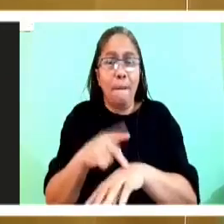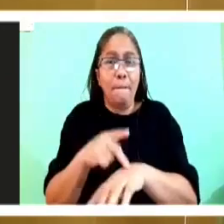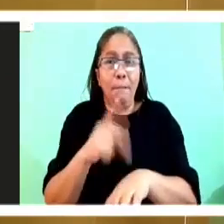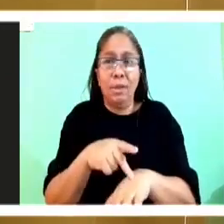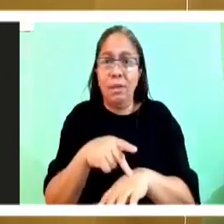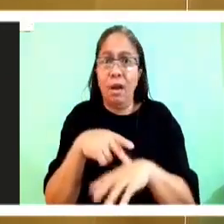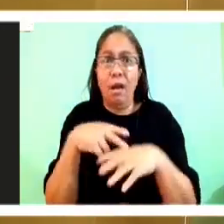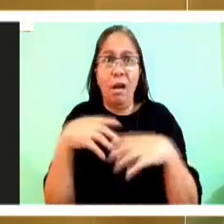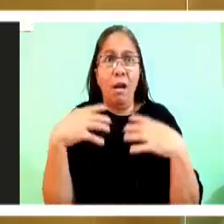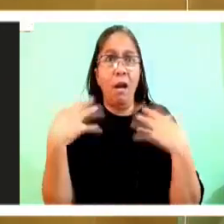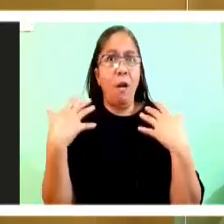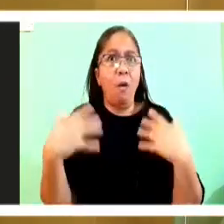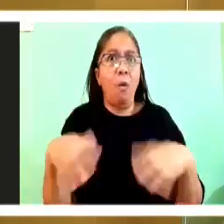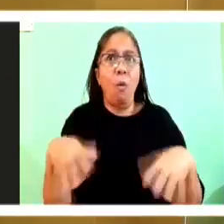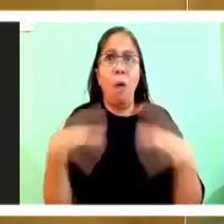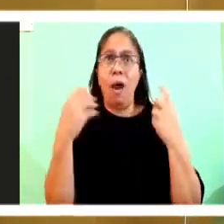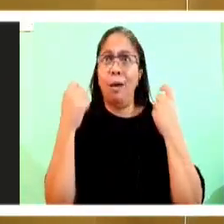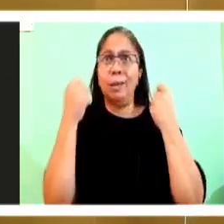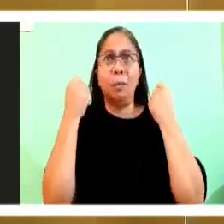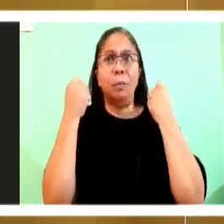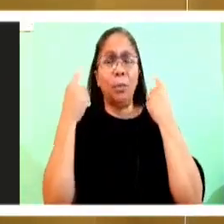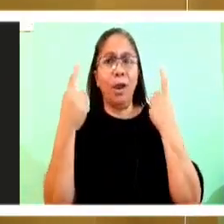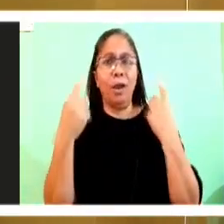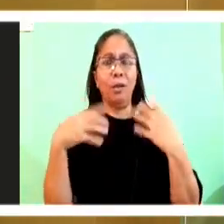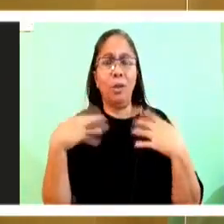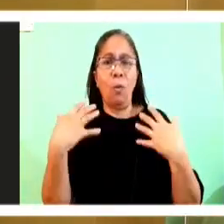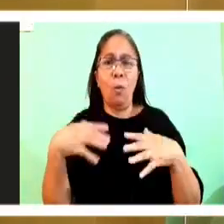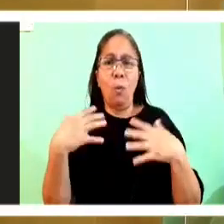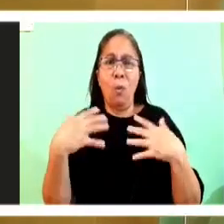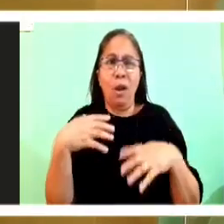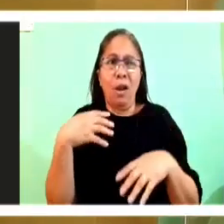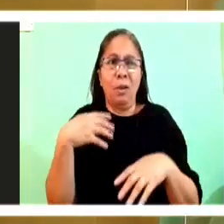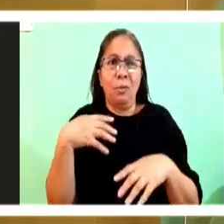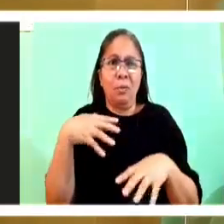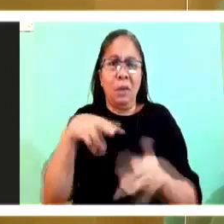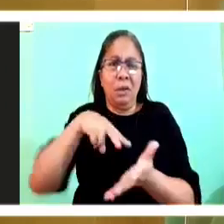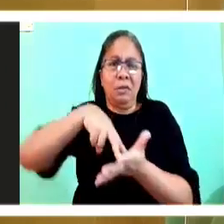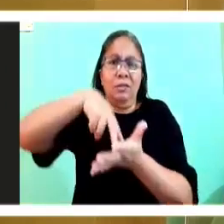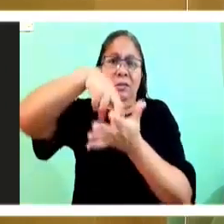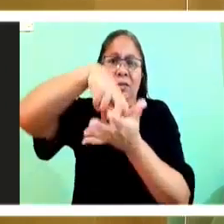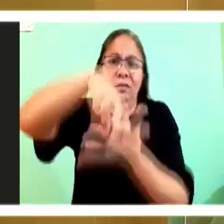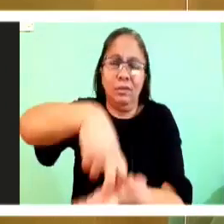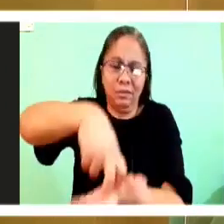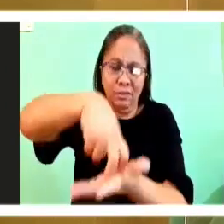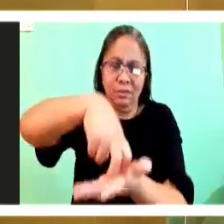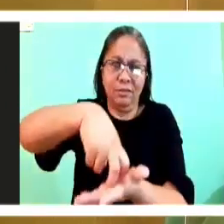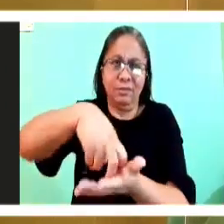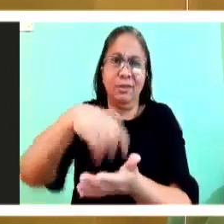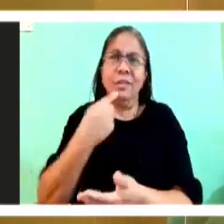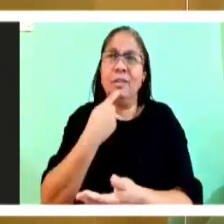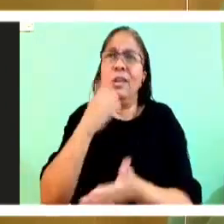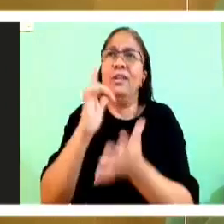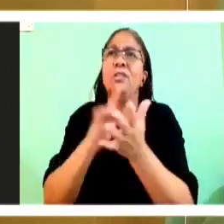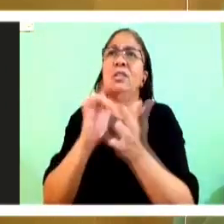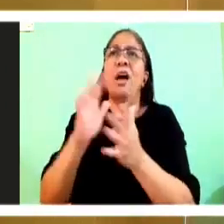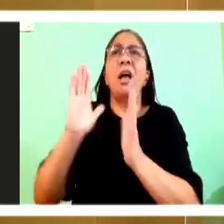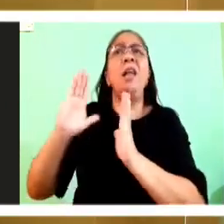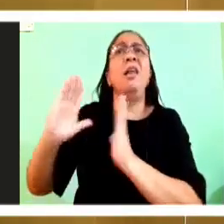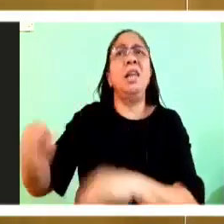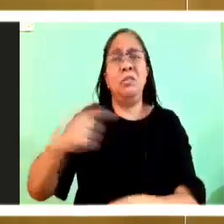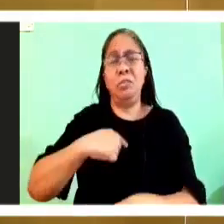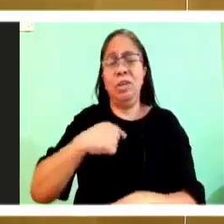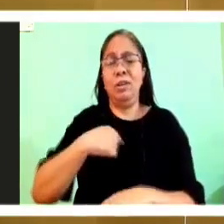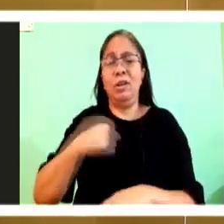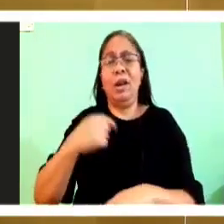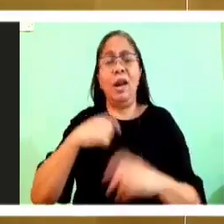undone. He sinks to his knees and he says to Jesus, leave me Lord, I am